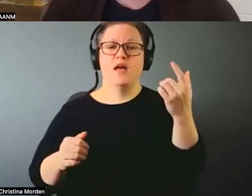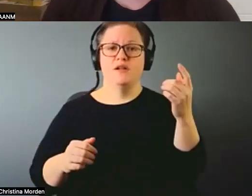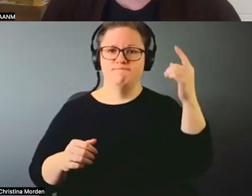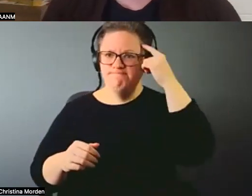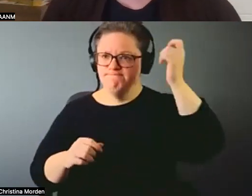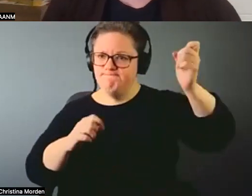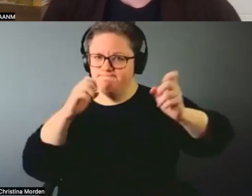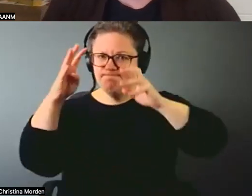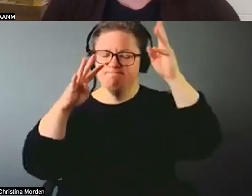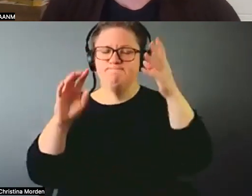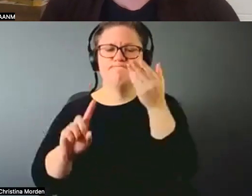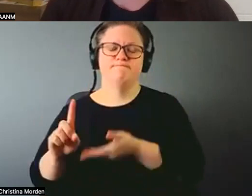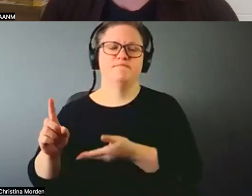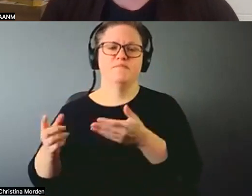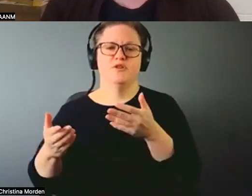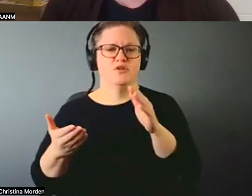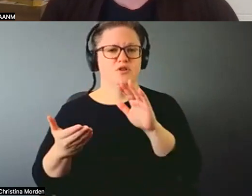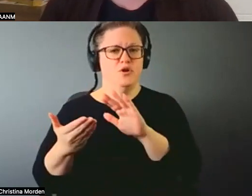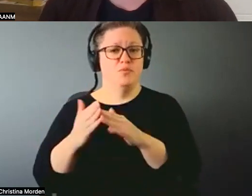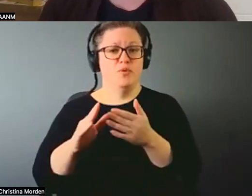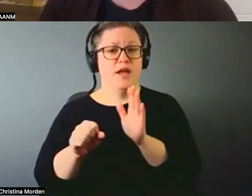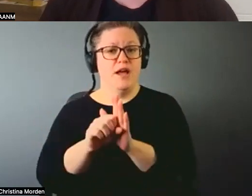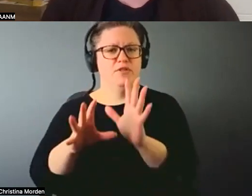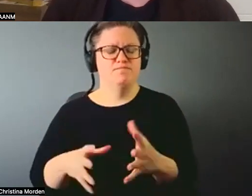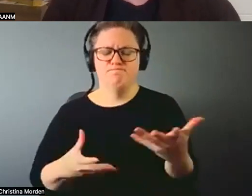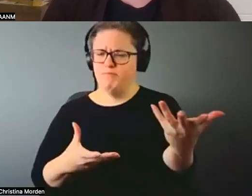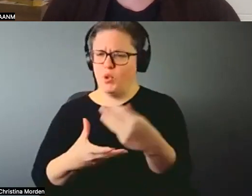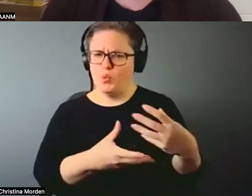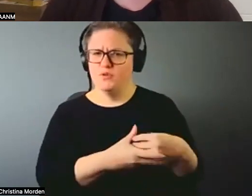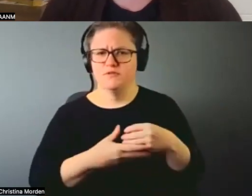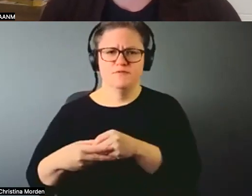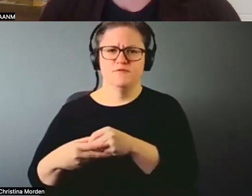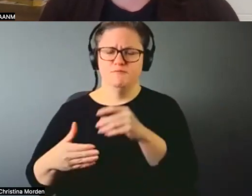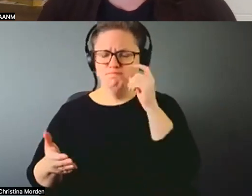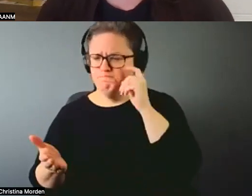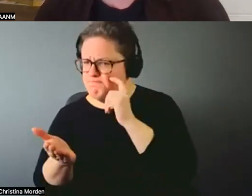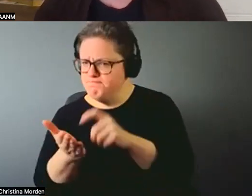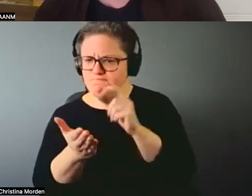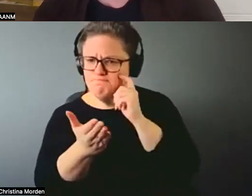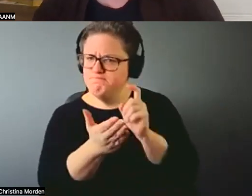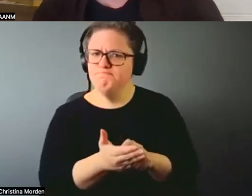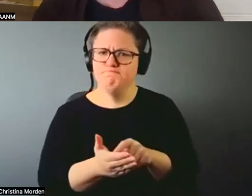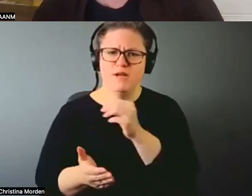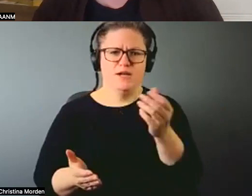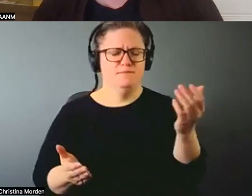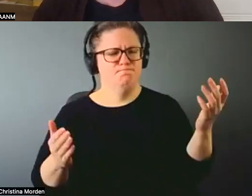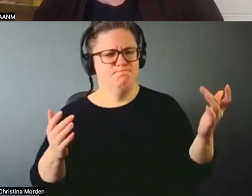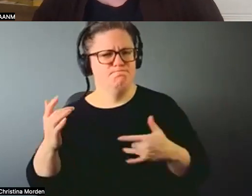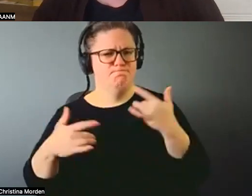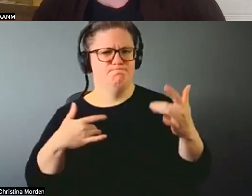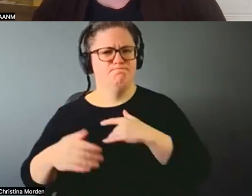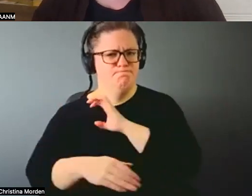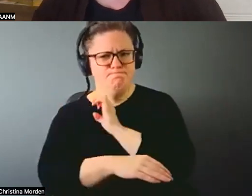community activism is inclusive, celebratory, and exuberant. In contrast, her work is introspective, thoughtful,